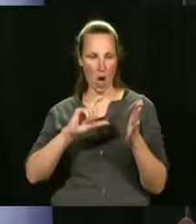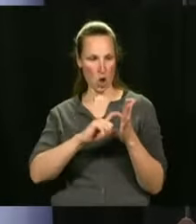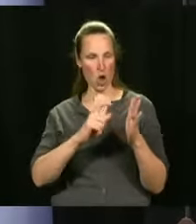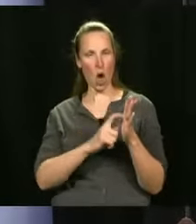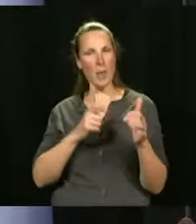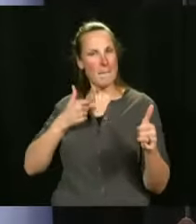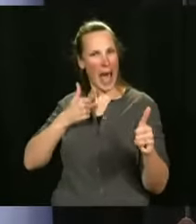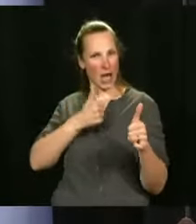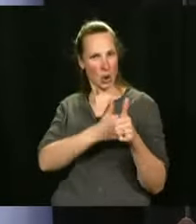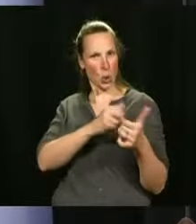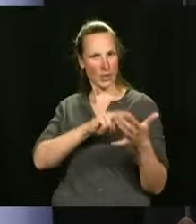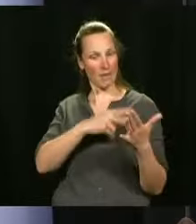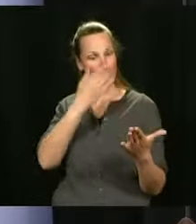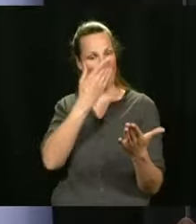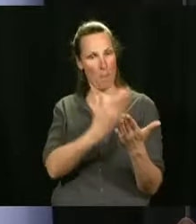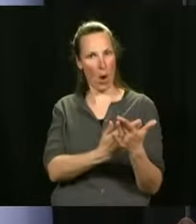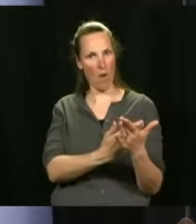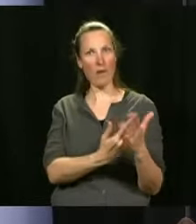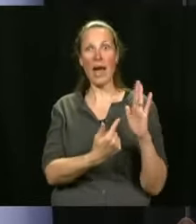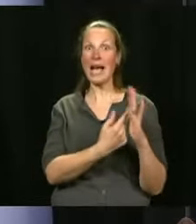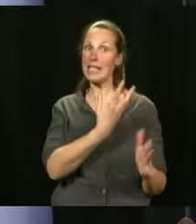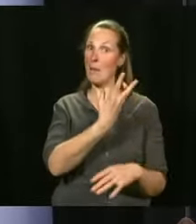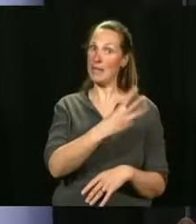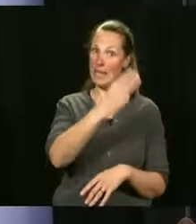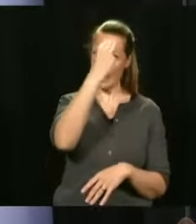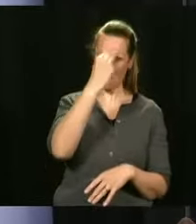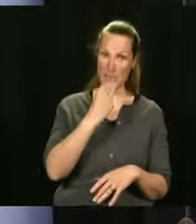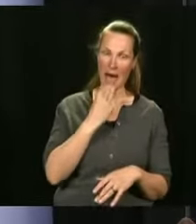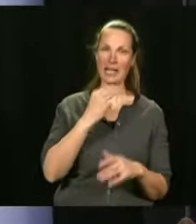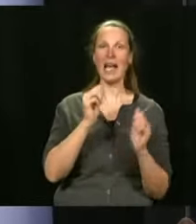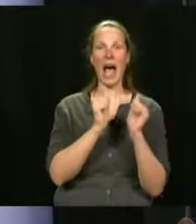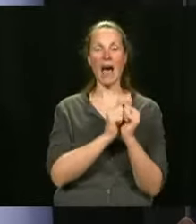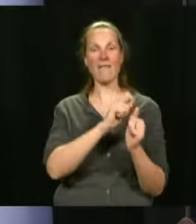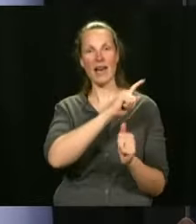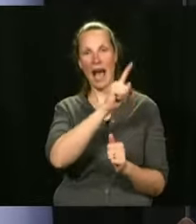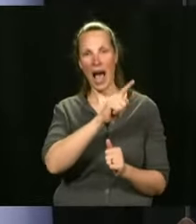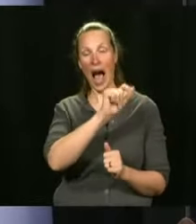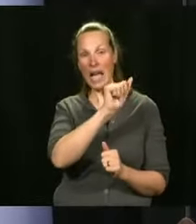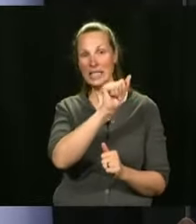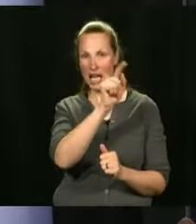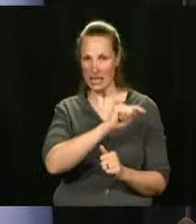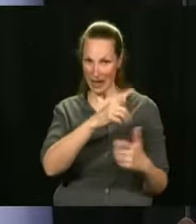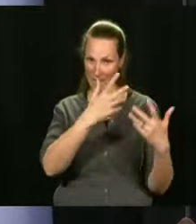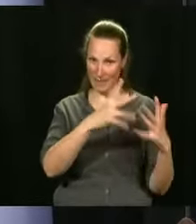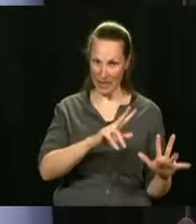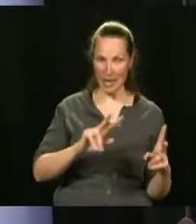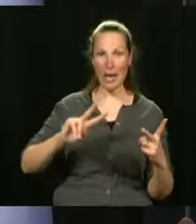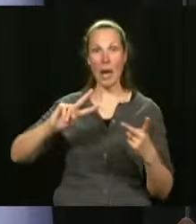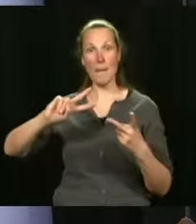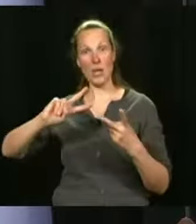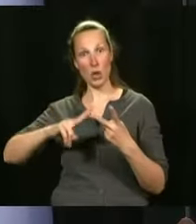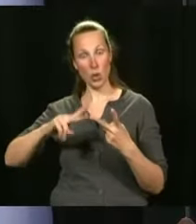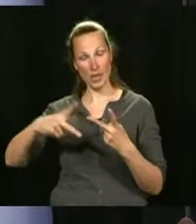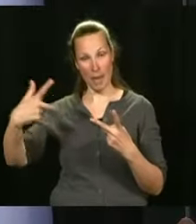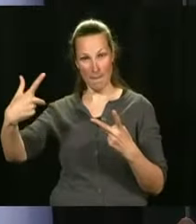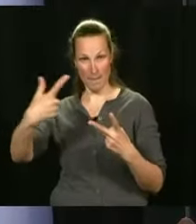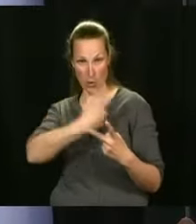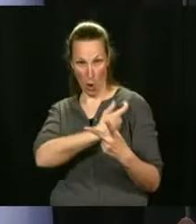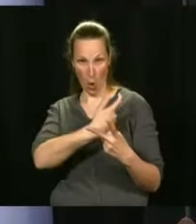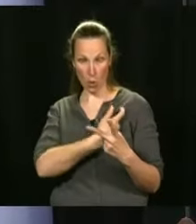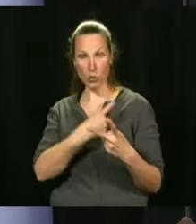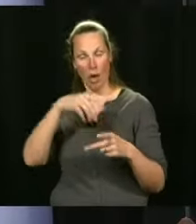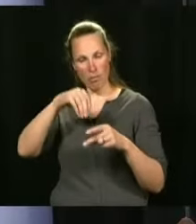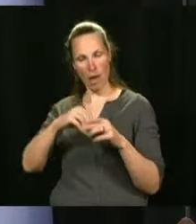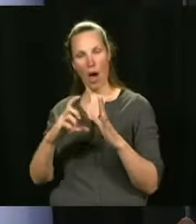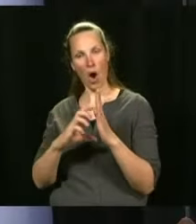Well, it will show that I've been vaccinated on the 16th of March with AstraZeneca and the second dose will be included in my QR